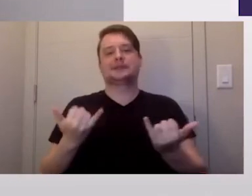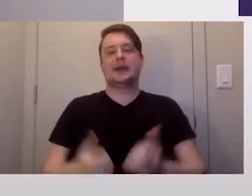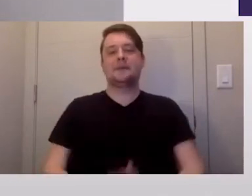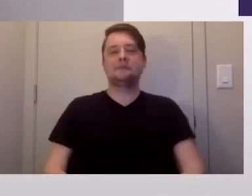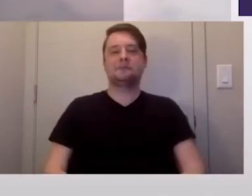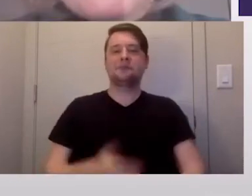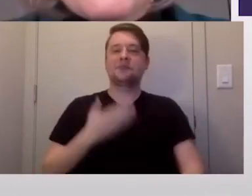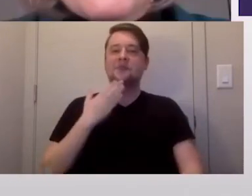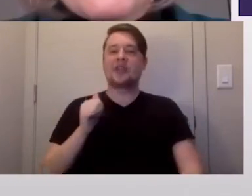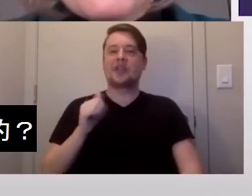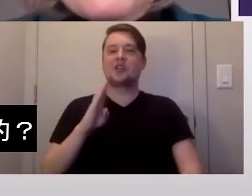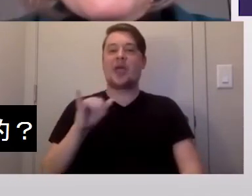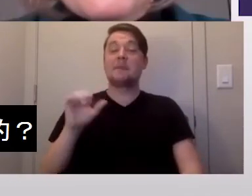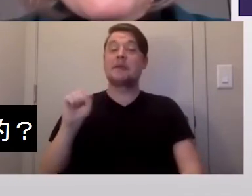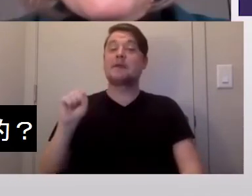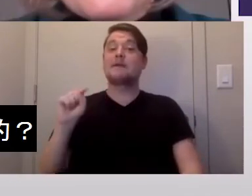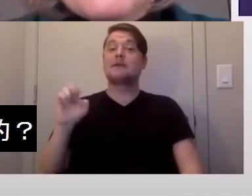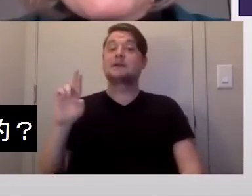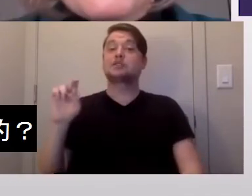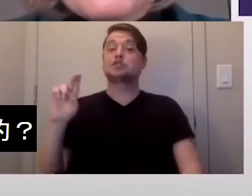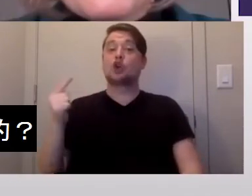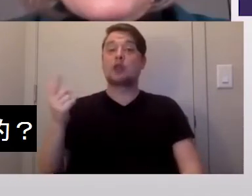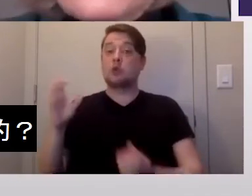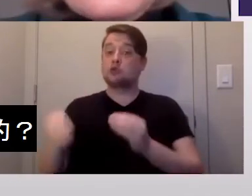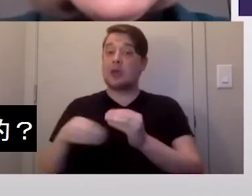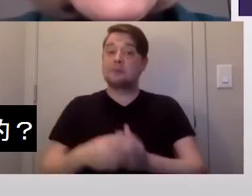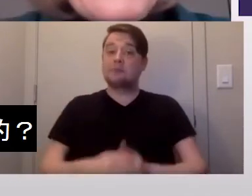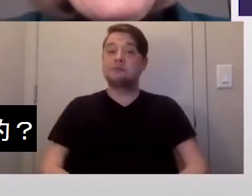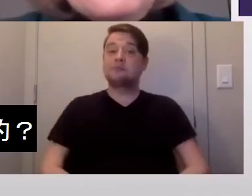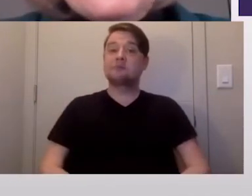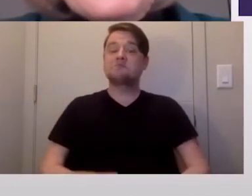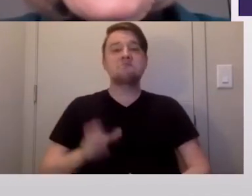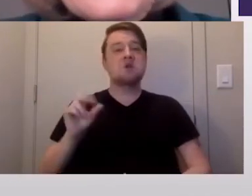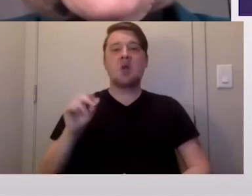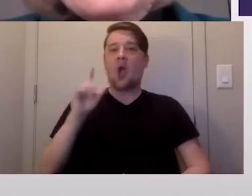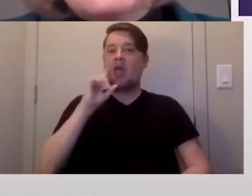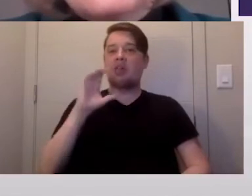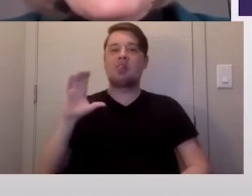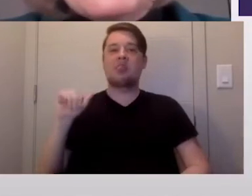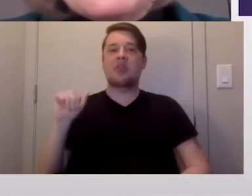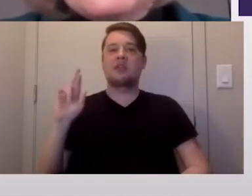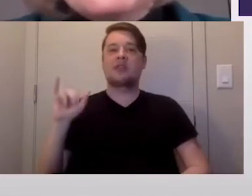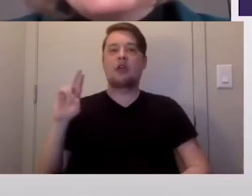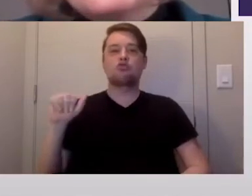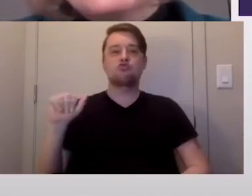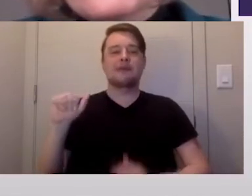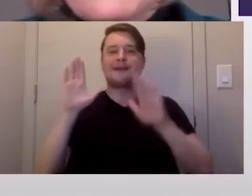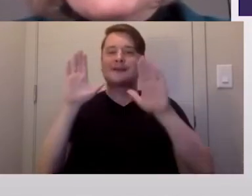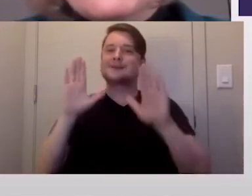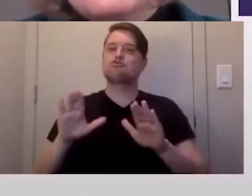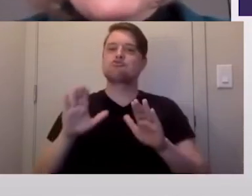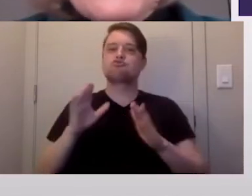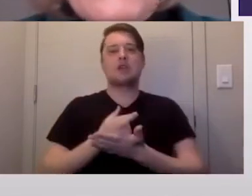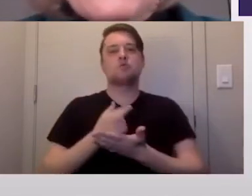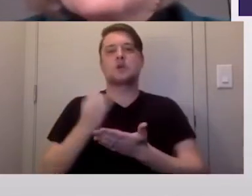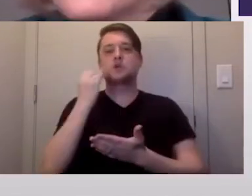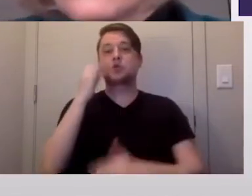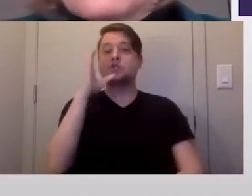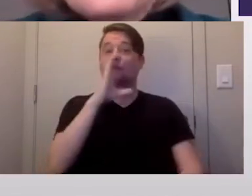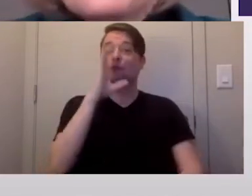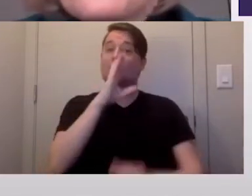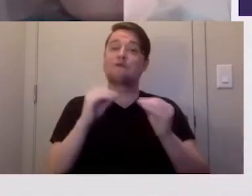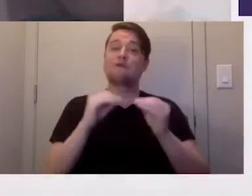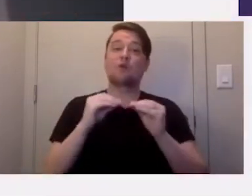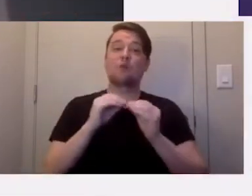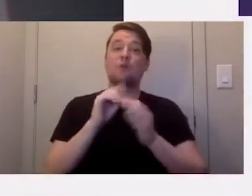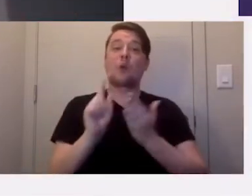Thanks, Abby. Sterling, do you have anything to add? You know, I think that Karina is a great resource if folks are looking for more hours.